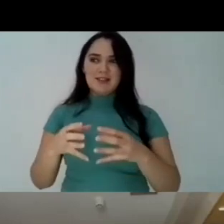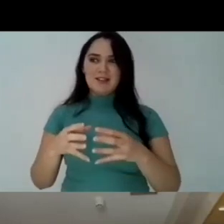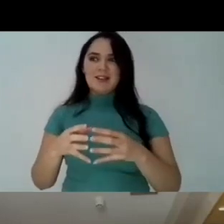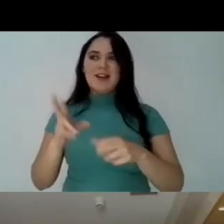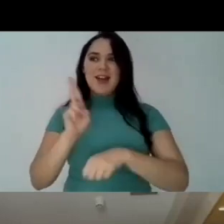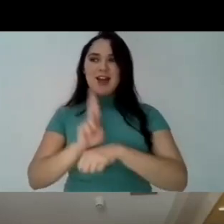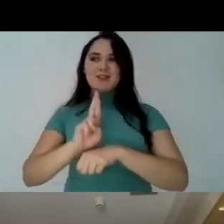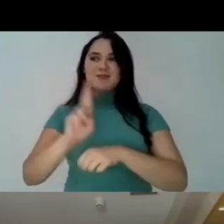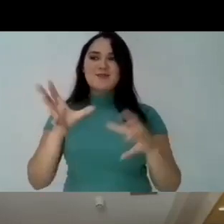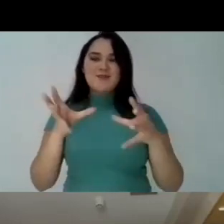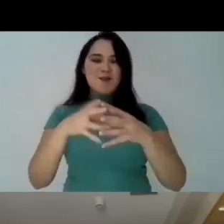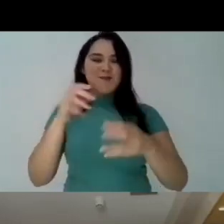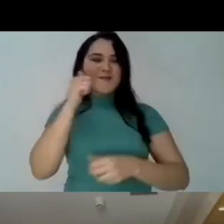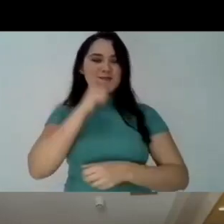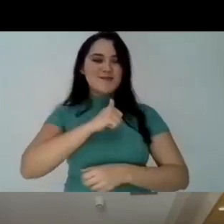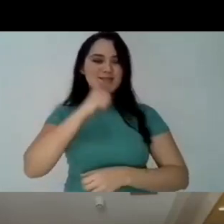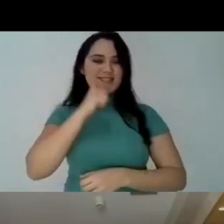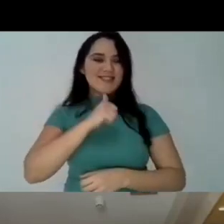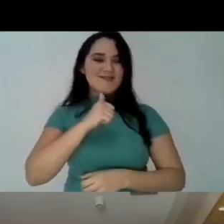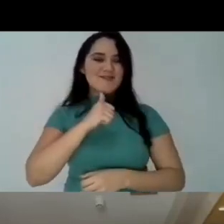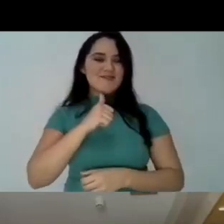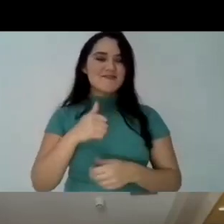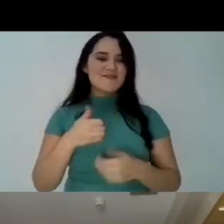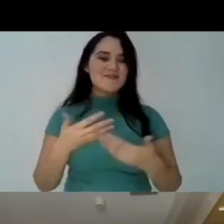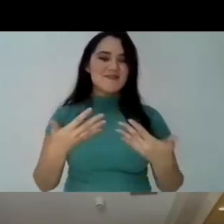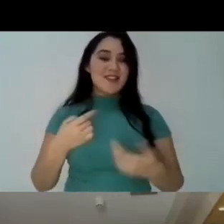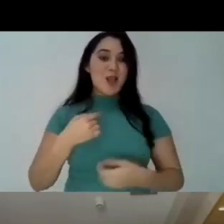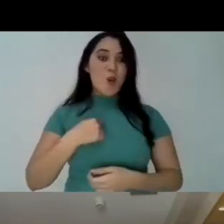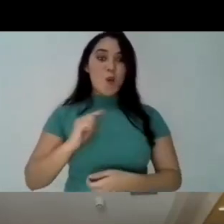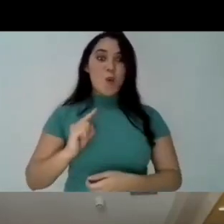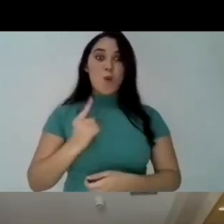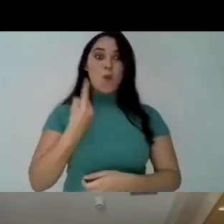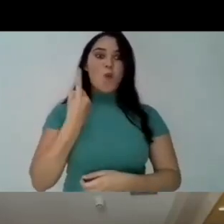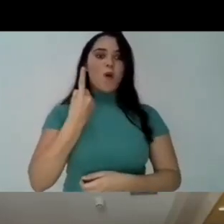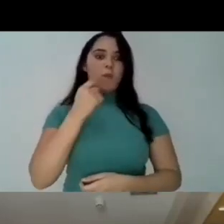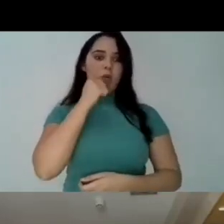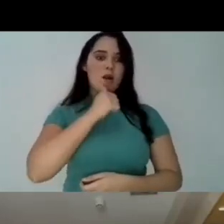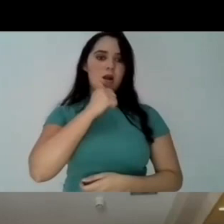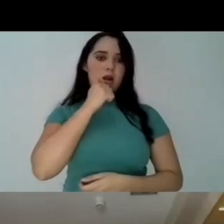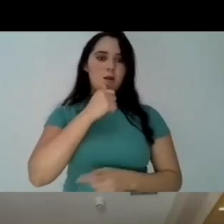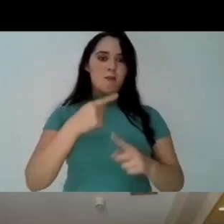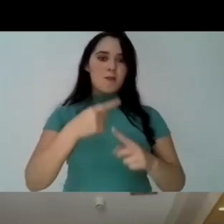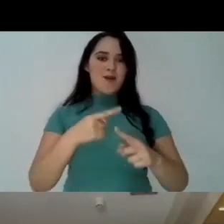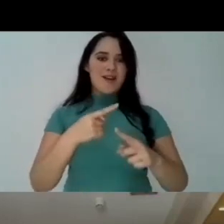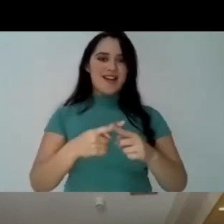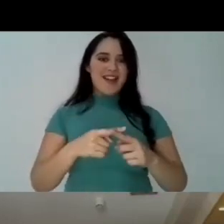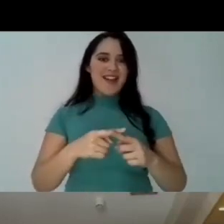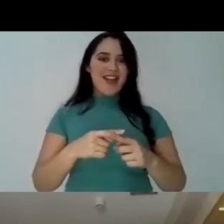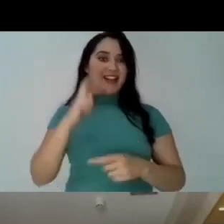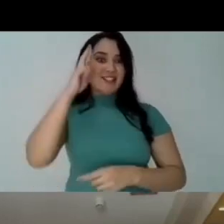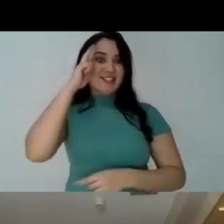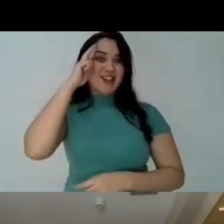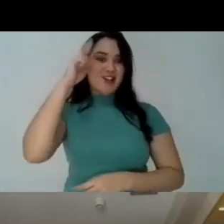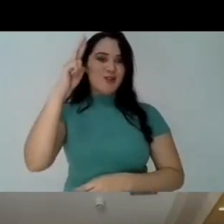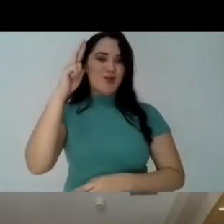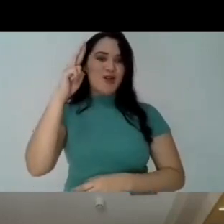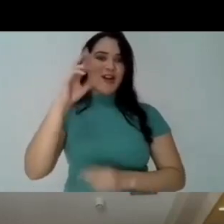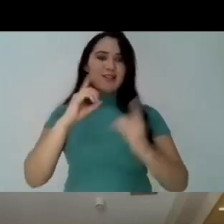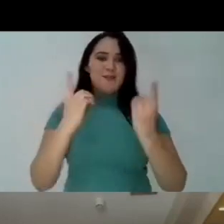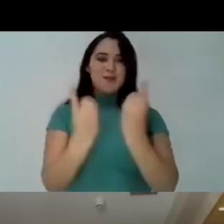uh when when i was at at uni i was uh the the first uh